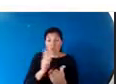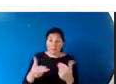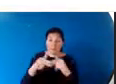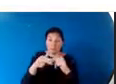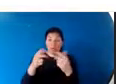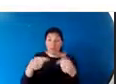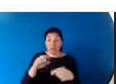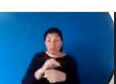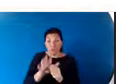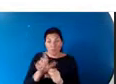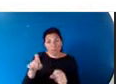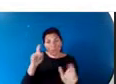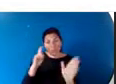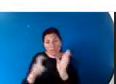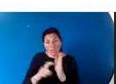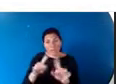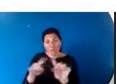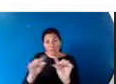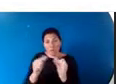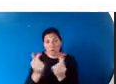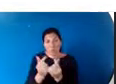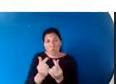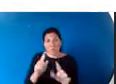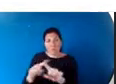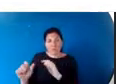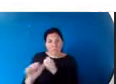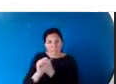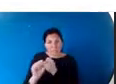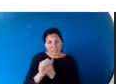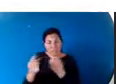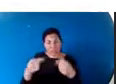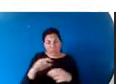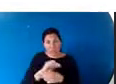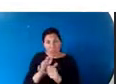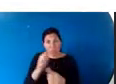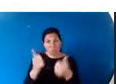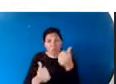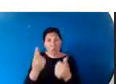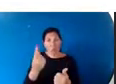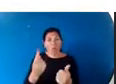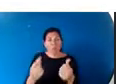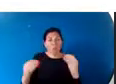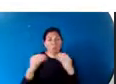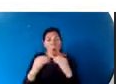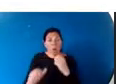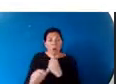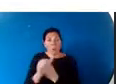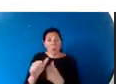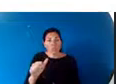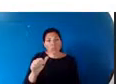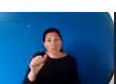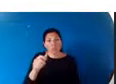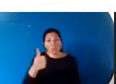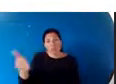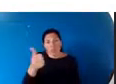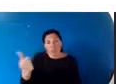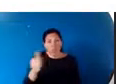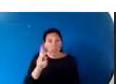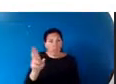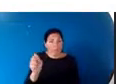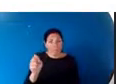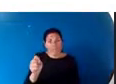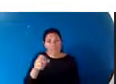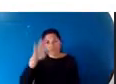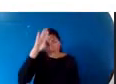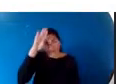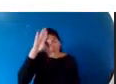And we need to recognize that different groups have different risks in the time of COVID. Which workers were at risk? taxi drivers, bus drivers, firefighters, cleaners, restaurant kitchen workers.